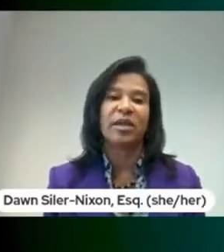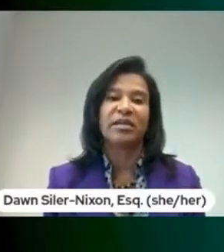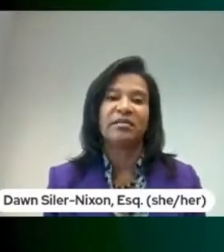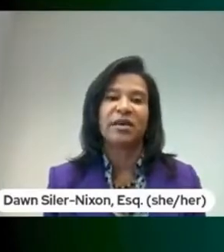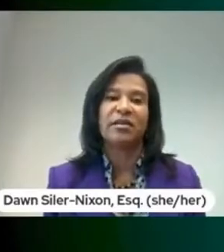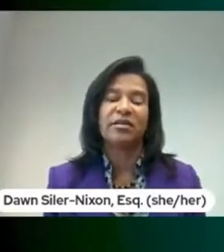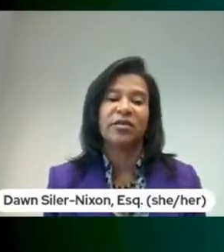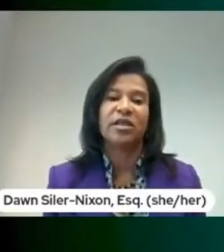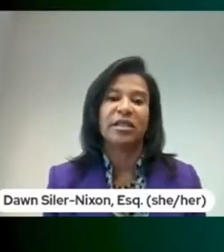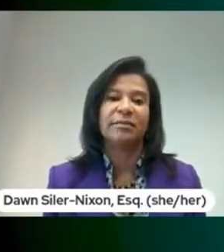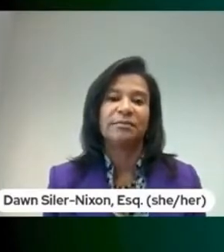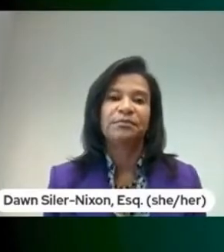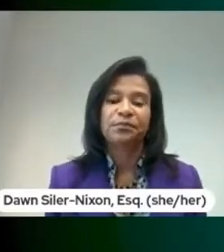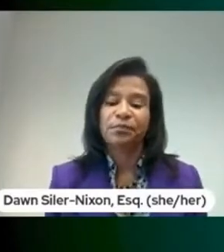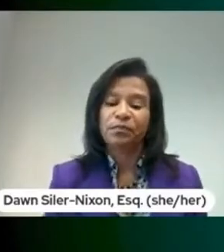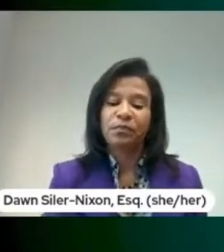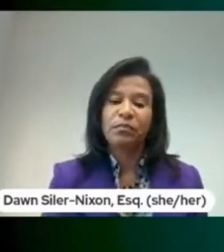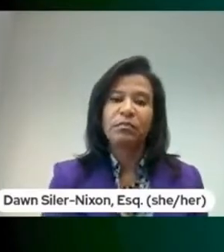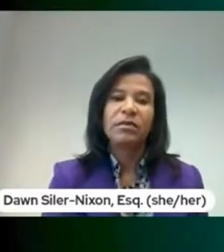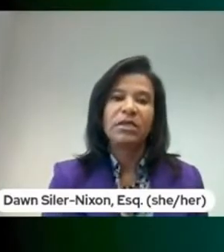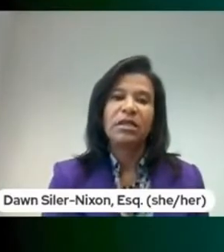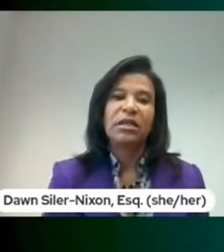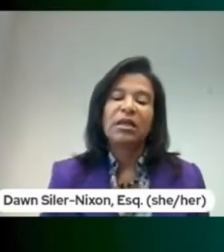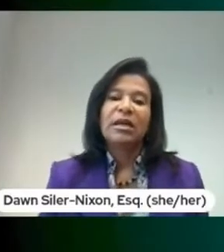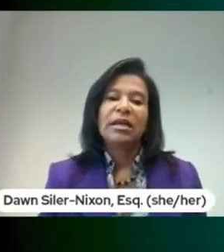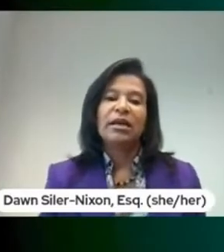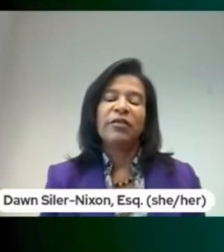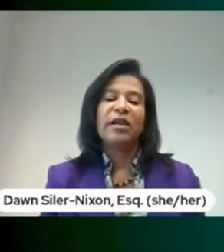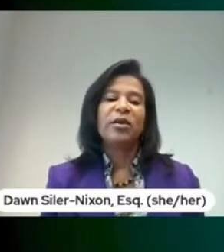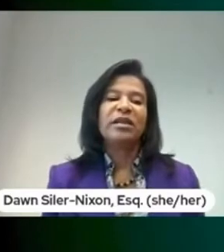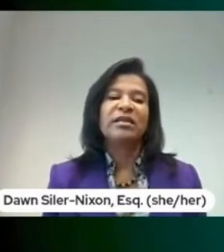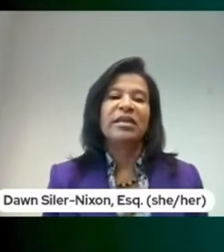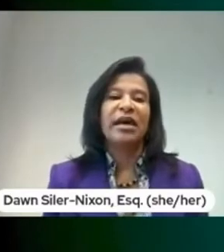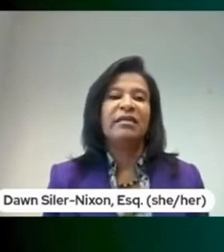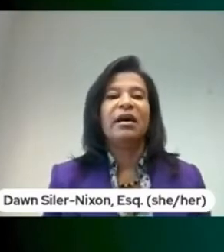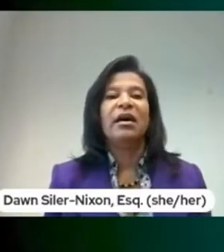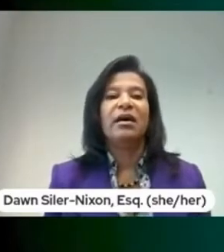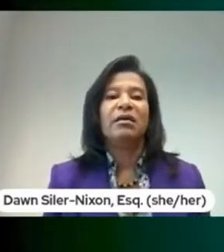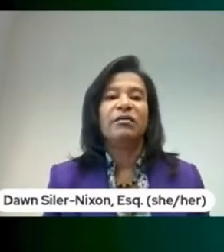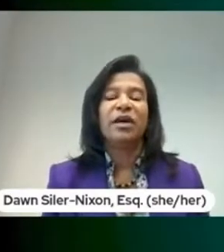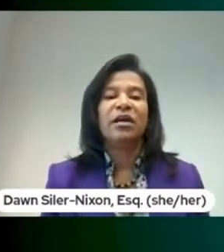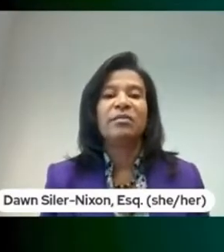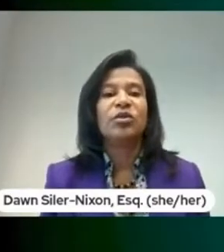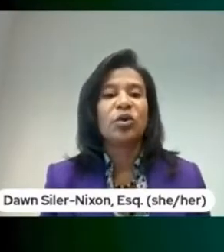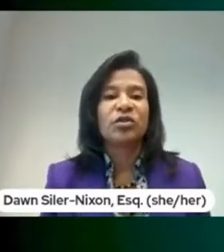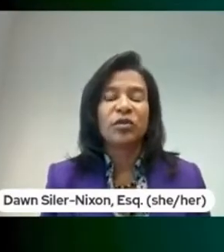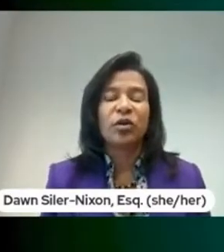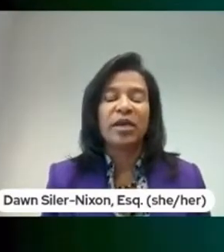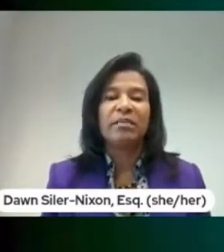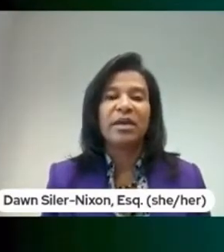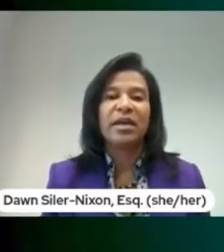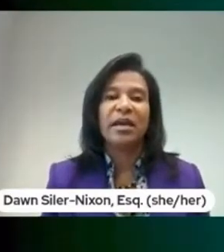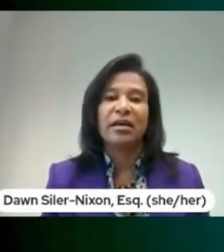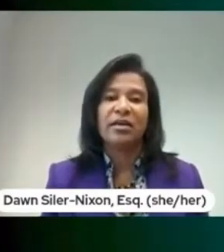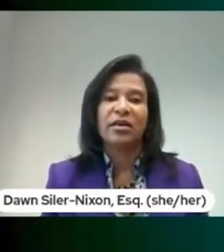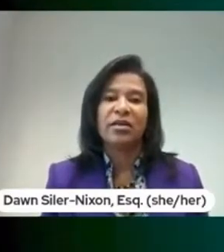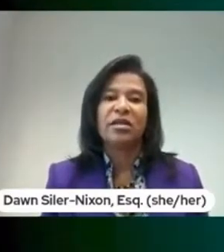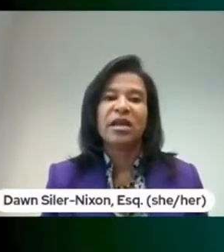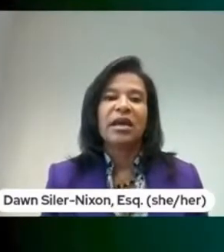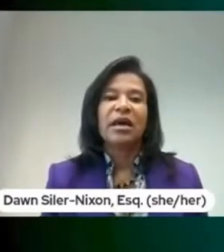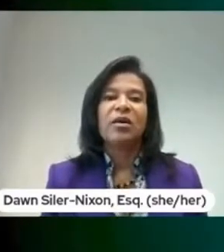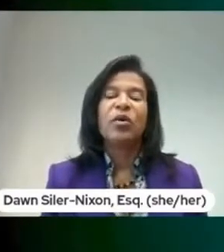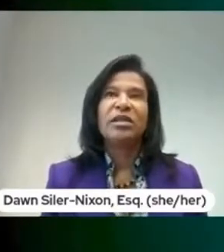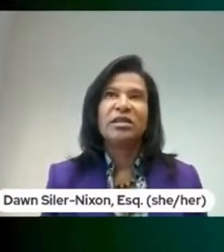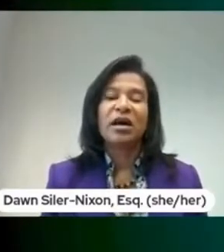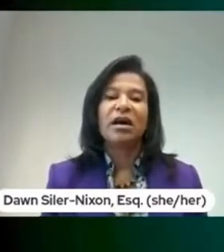your workplace diversity now following the death of george floyd and many others